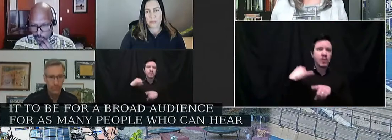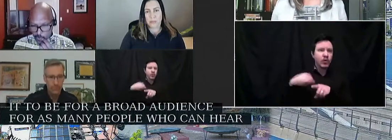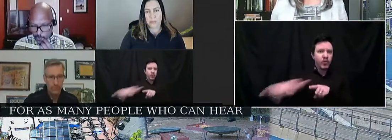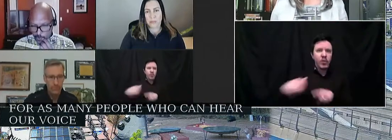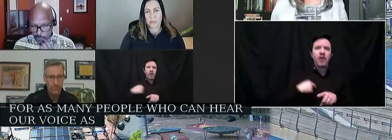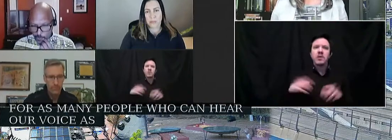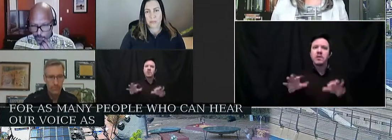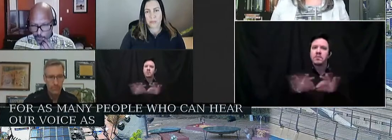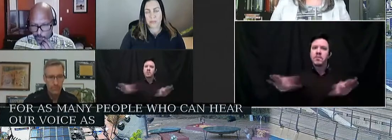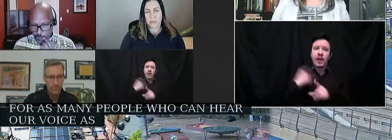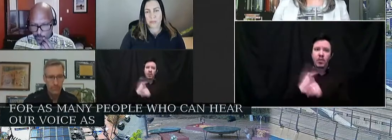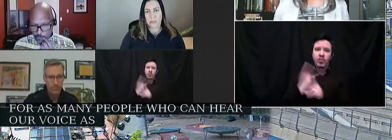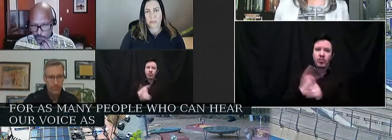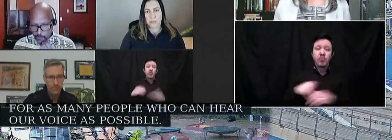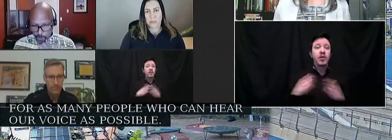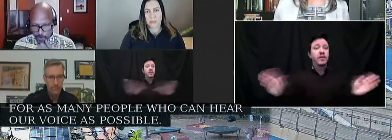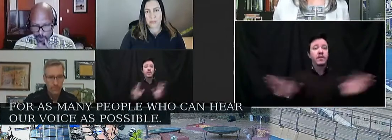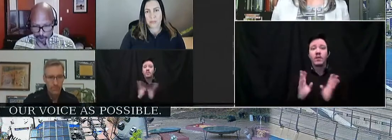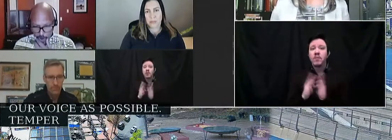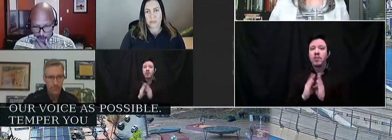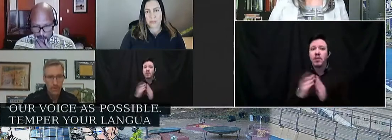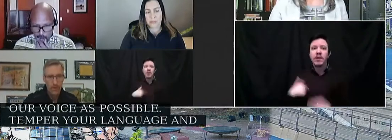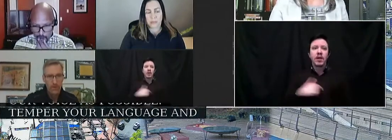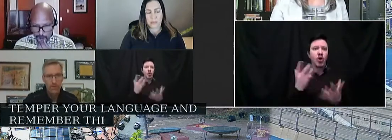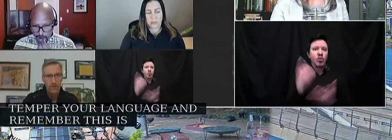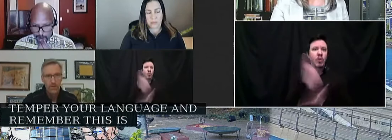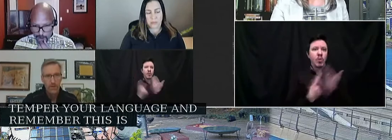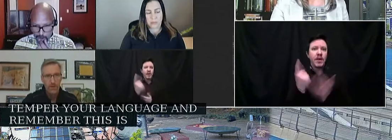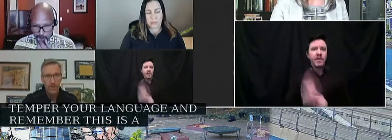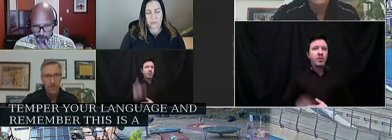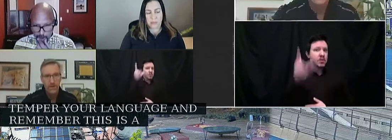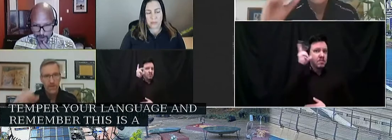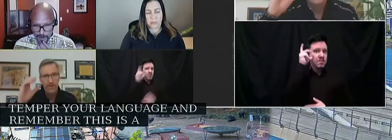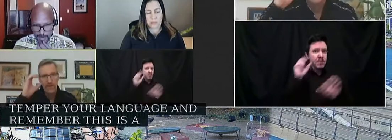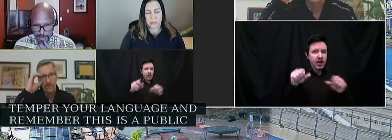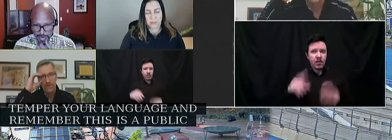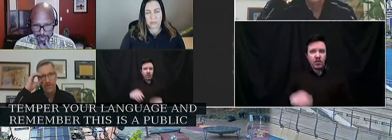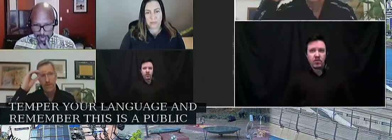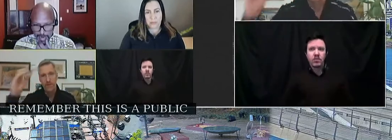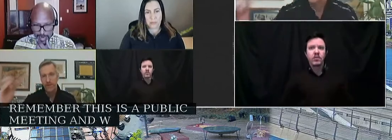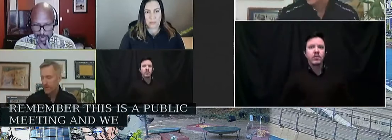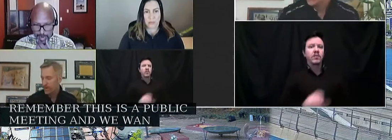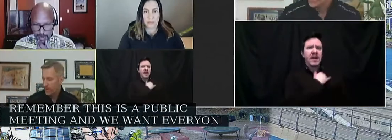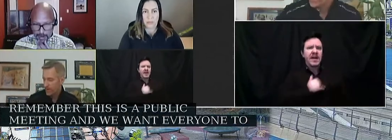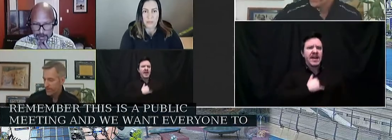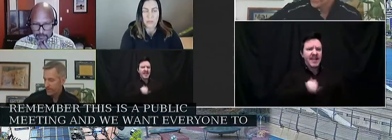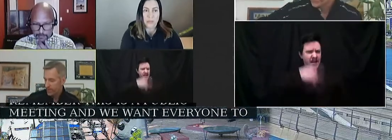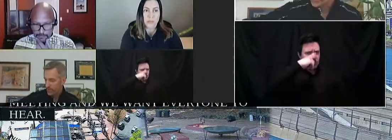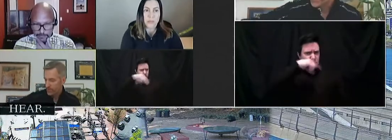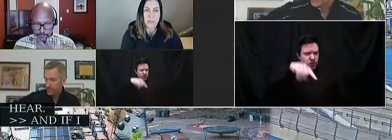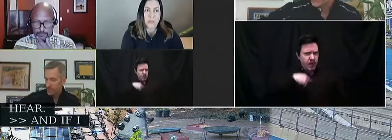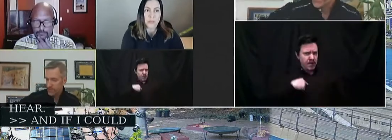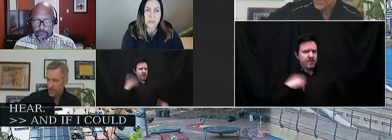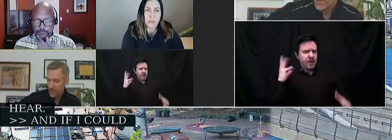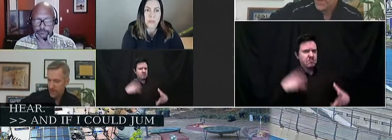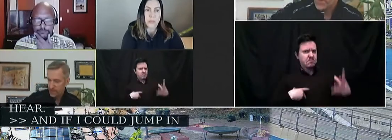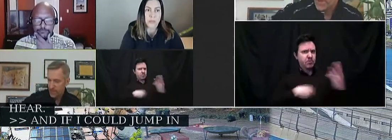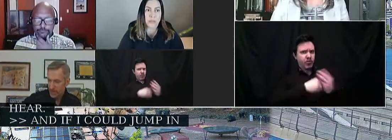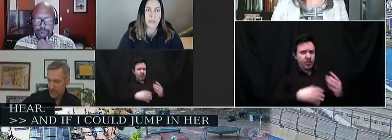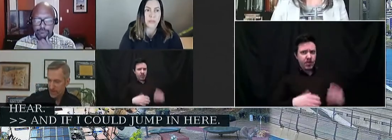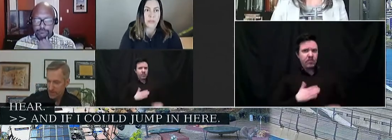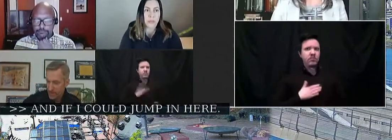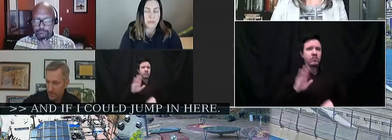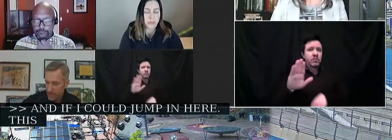remember that this is a public meeting and we really want everyone to be able to hear. Yeah, and Jen, if I could jump in here, look, this is your